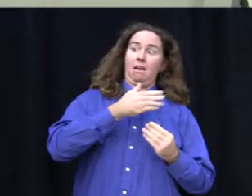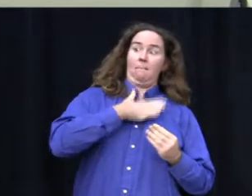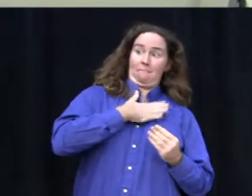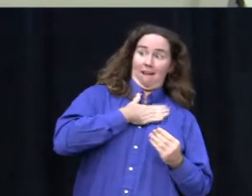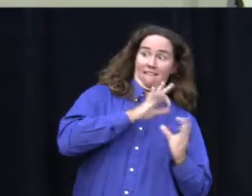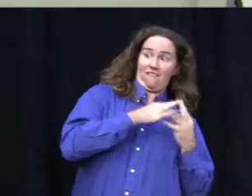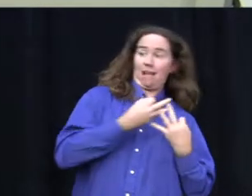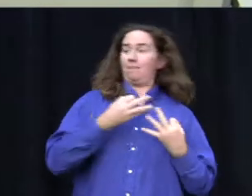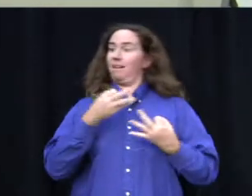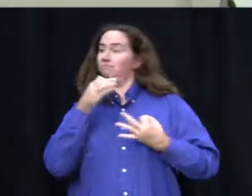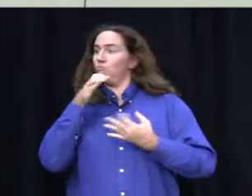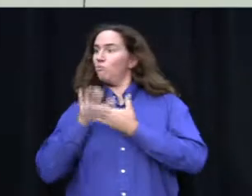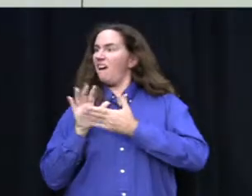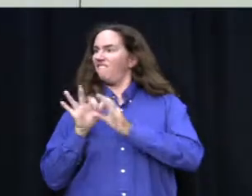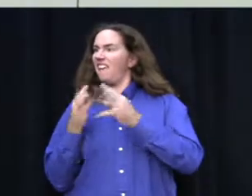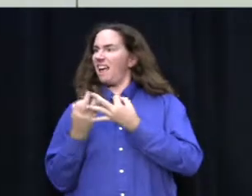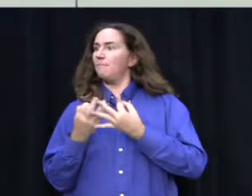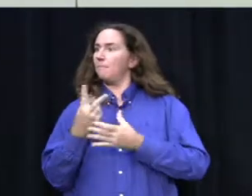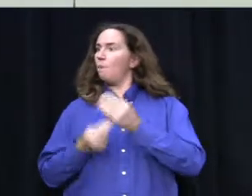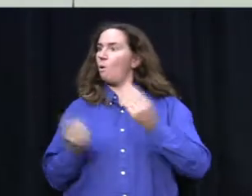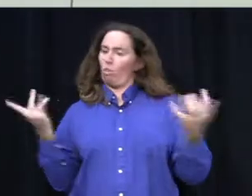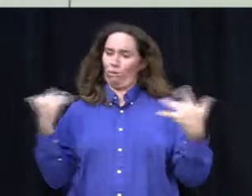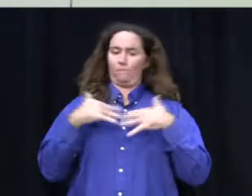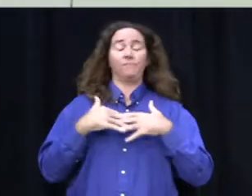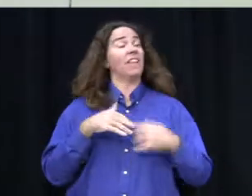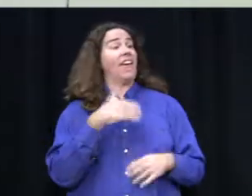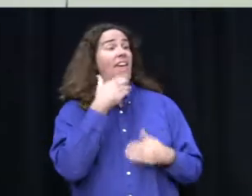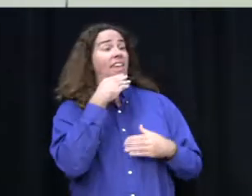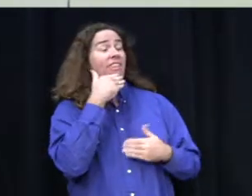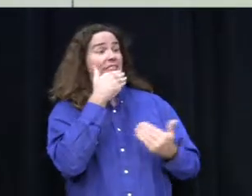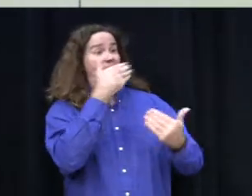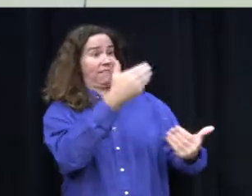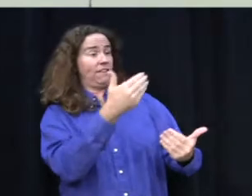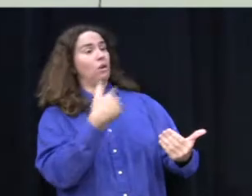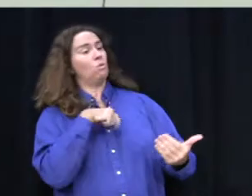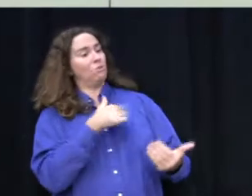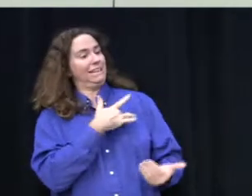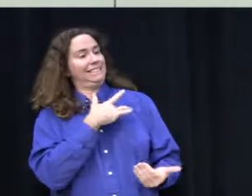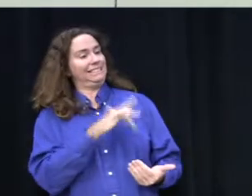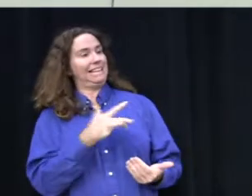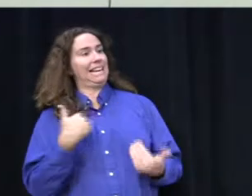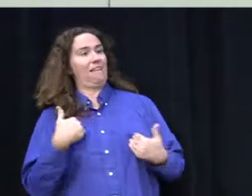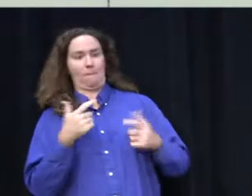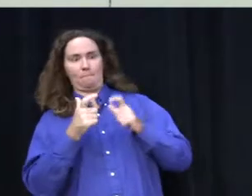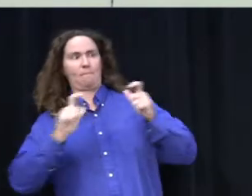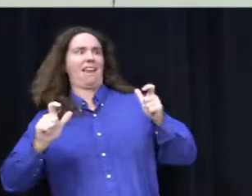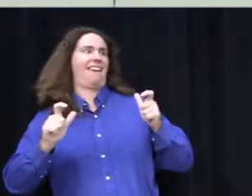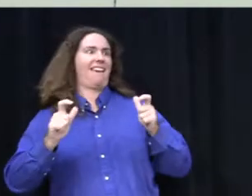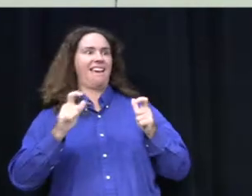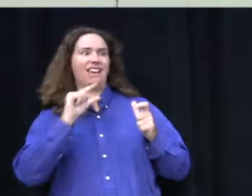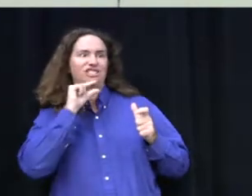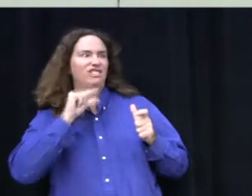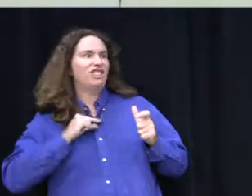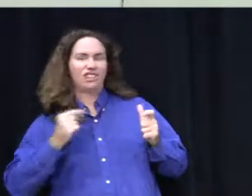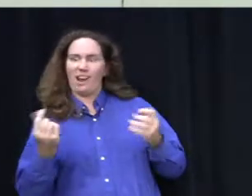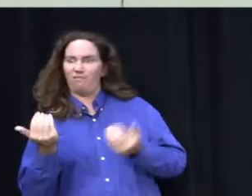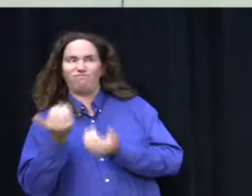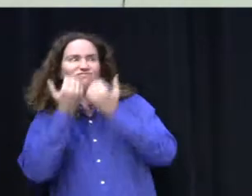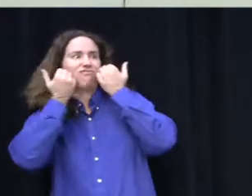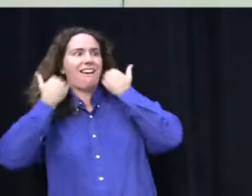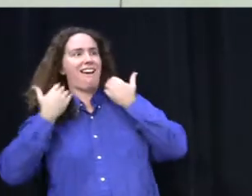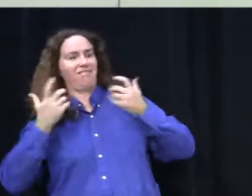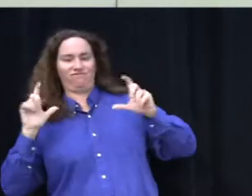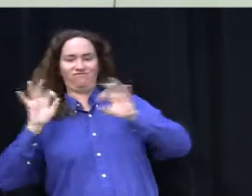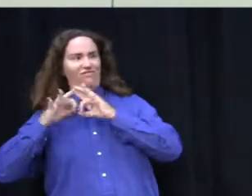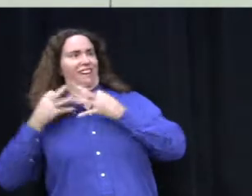wife's family and my family. For Thanksgiving, we usually get a large turkey, lots of food, and a big family